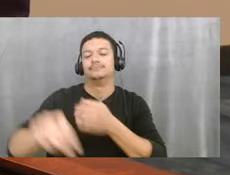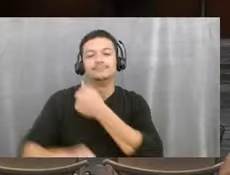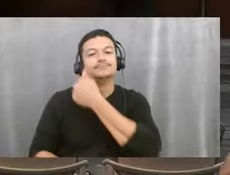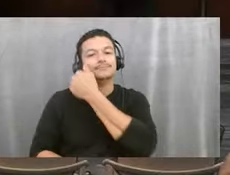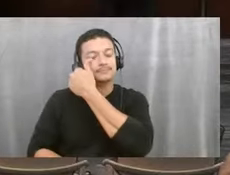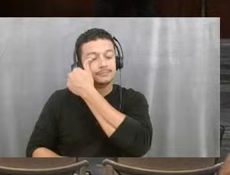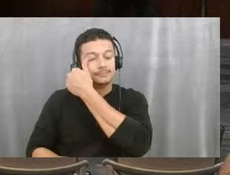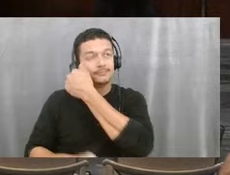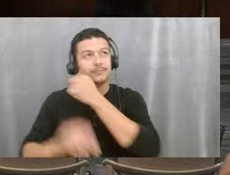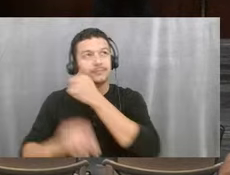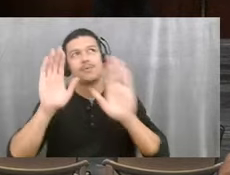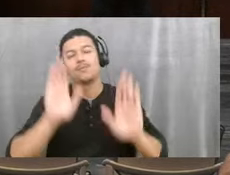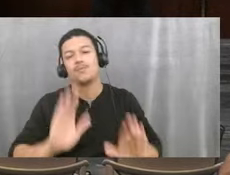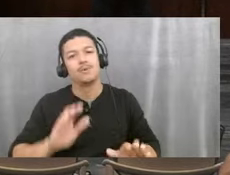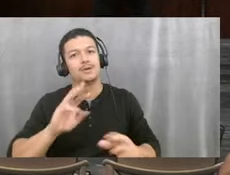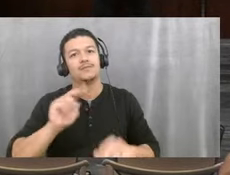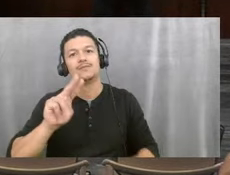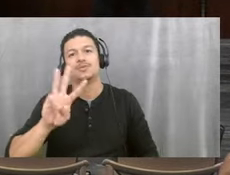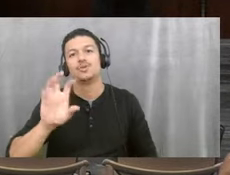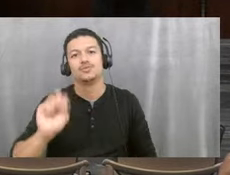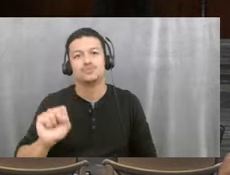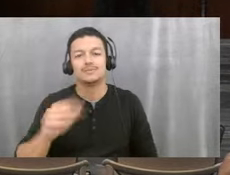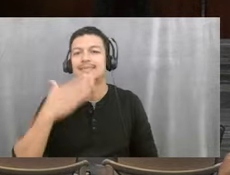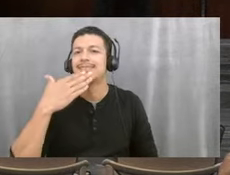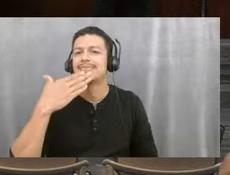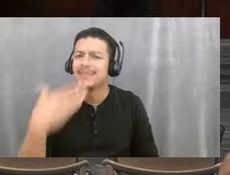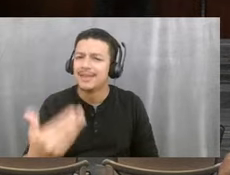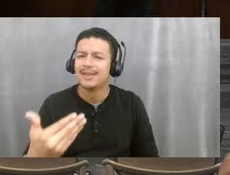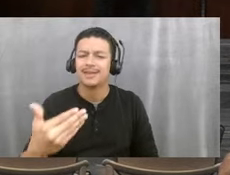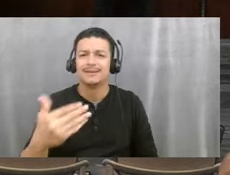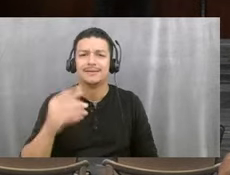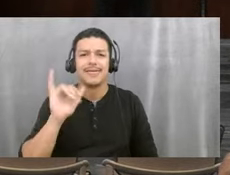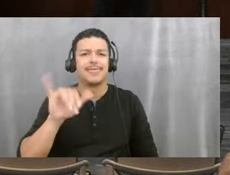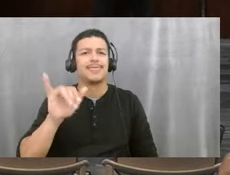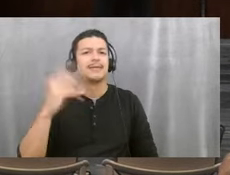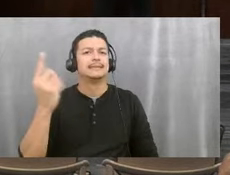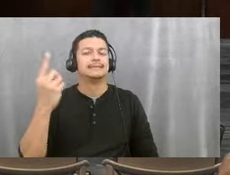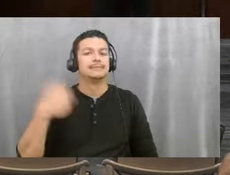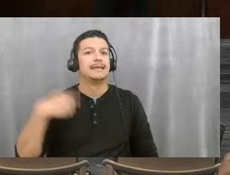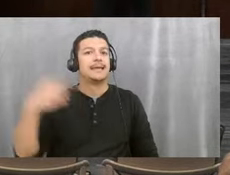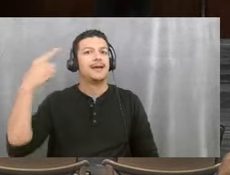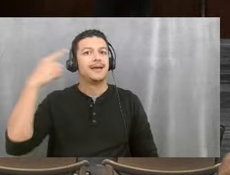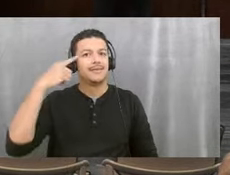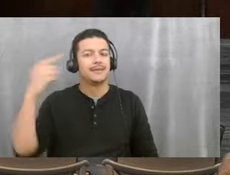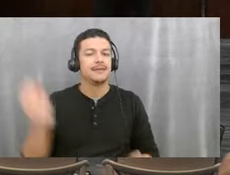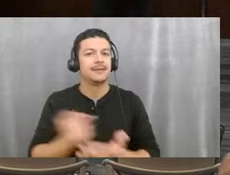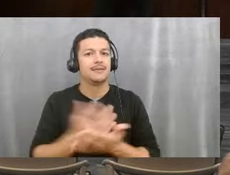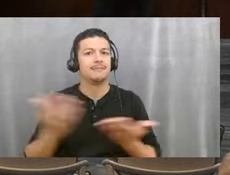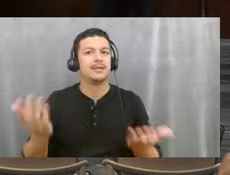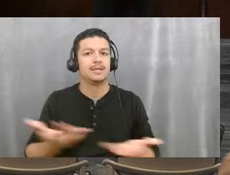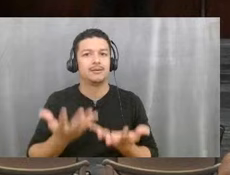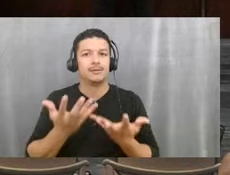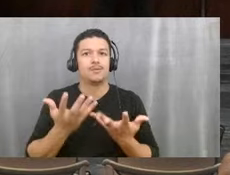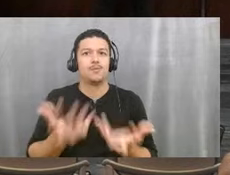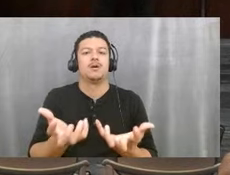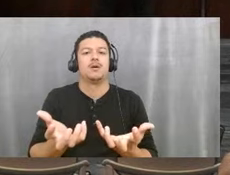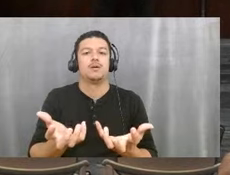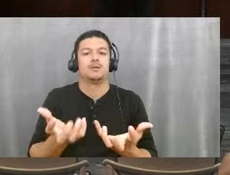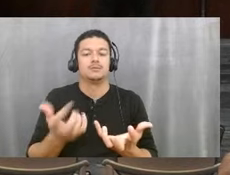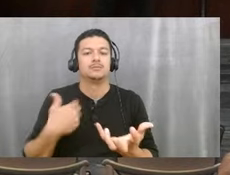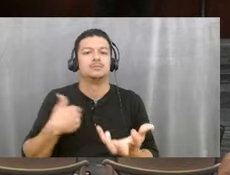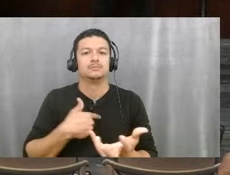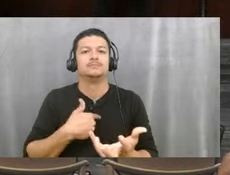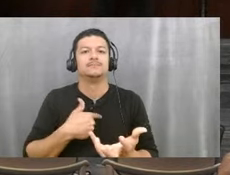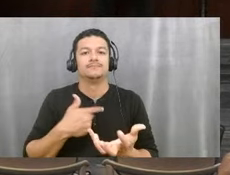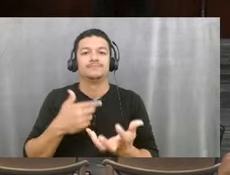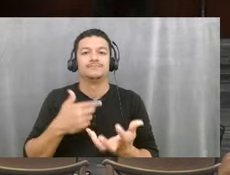news. Um, thank you so much. That's something that I think everybody here wanted. And so we're calling it the resource guide. I love